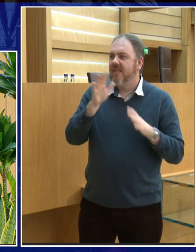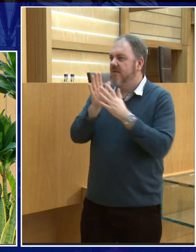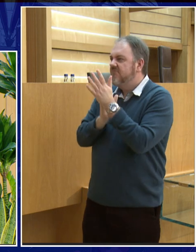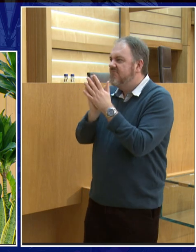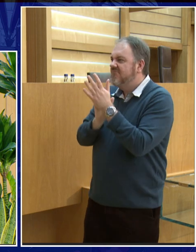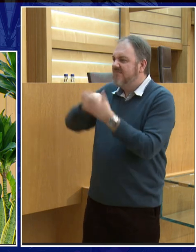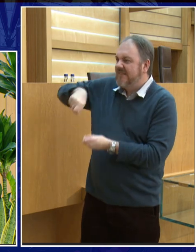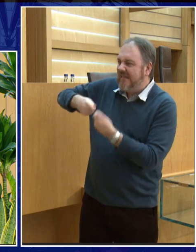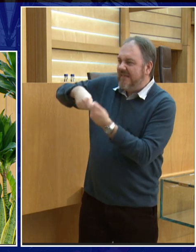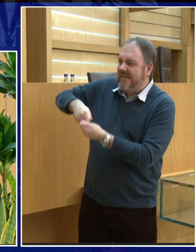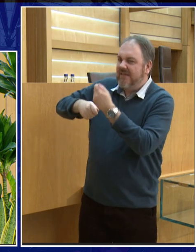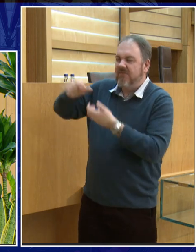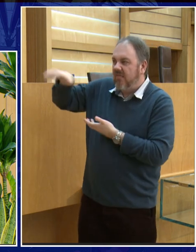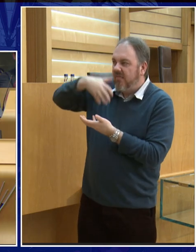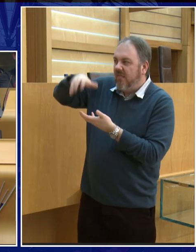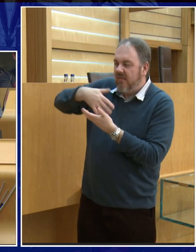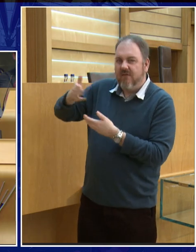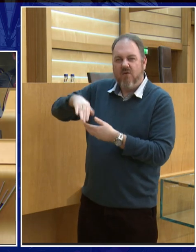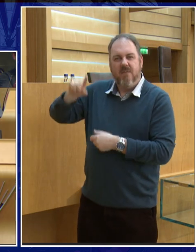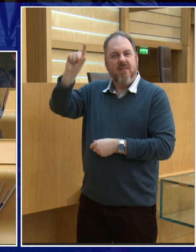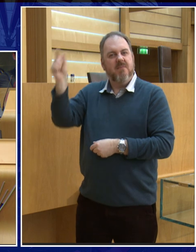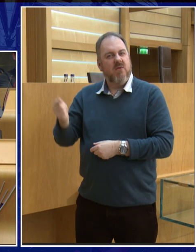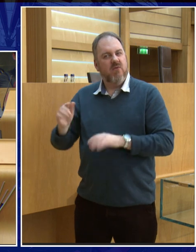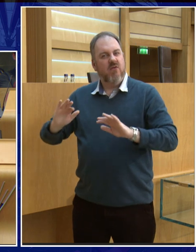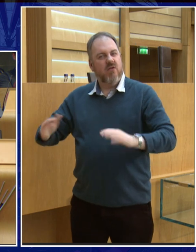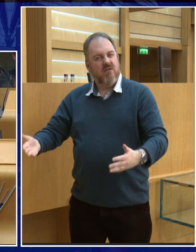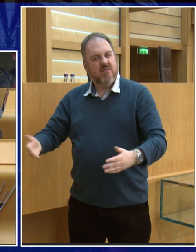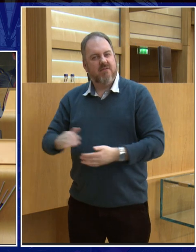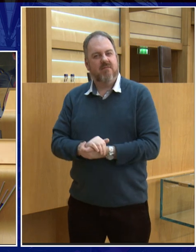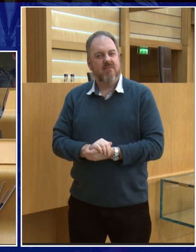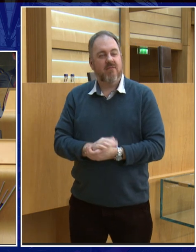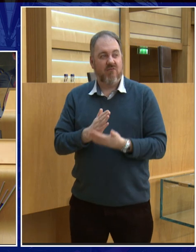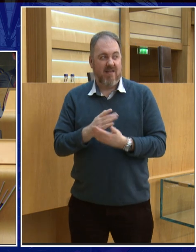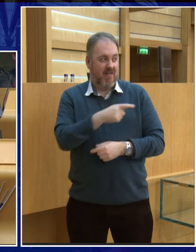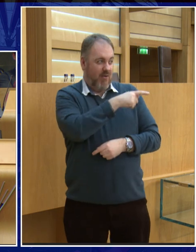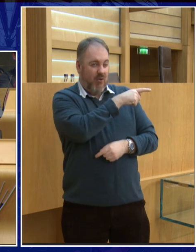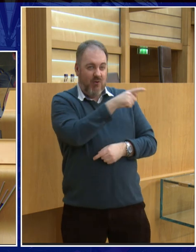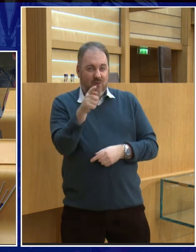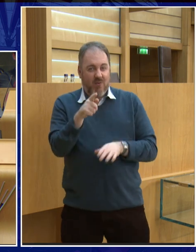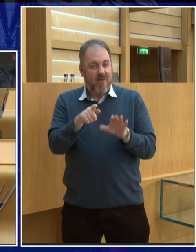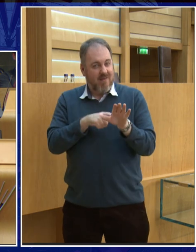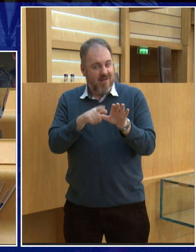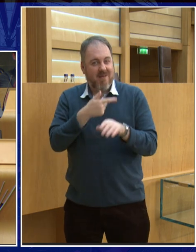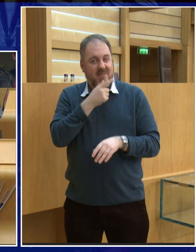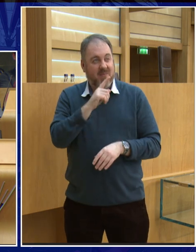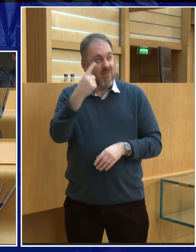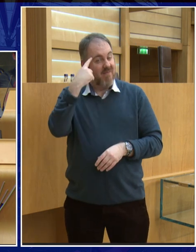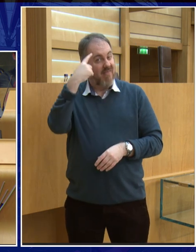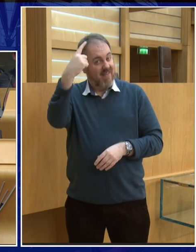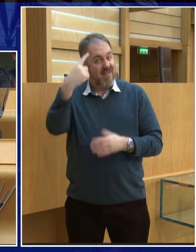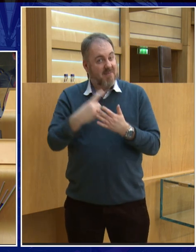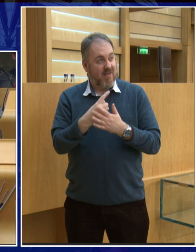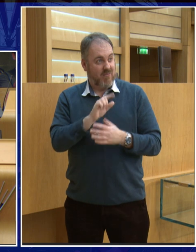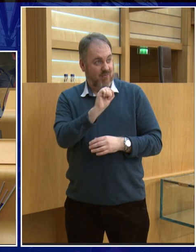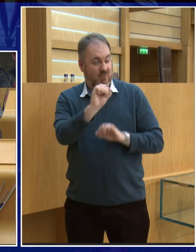somewhere else to mine so I think these are the questions that we're going to be answering and it's the young people that will be having to face the consequences of these